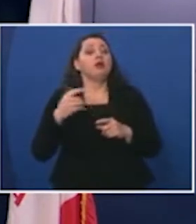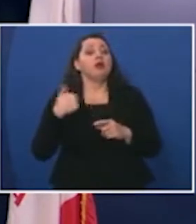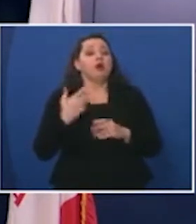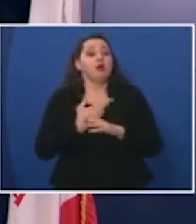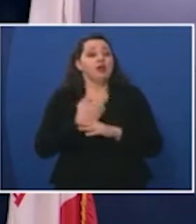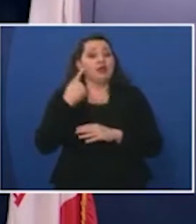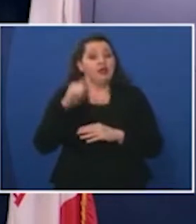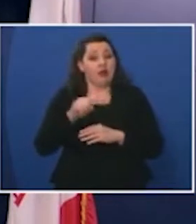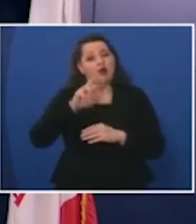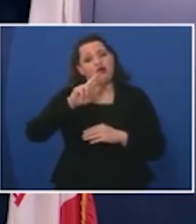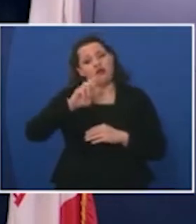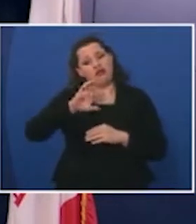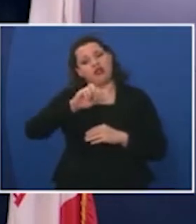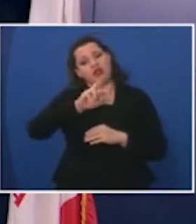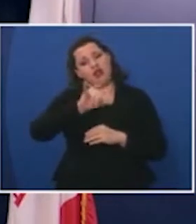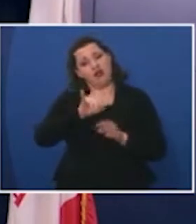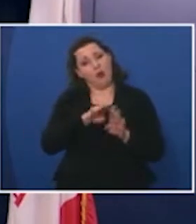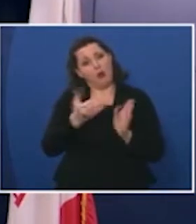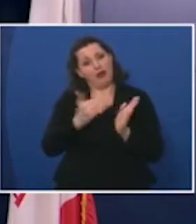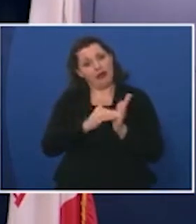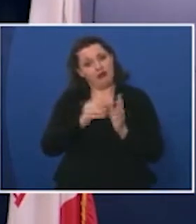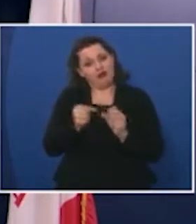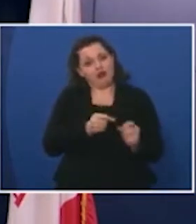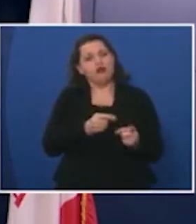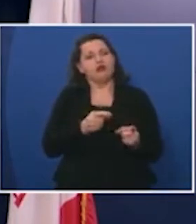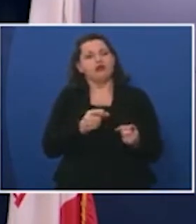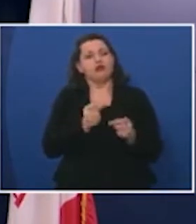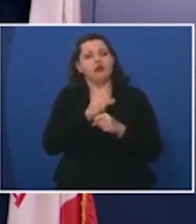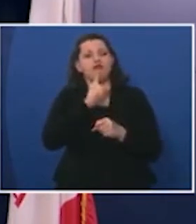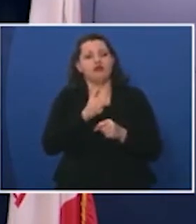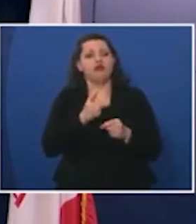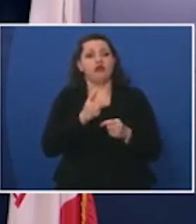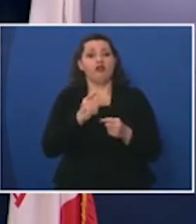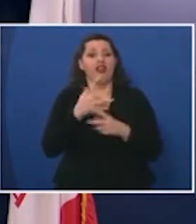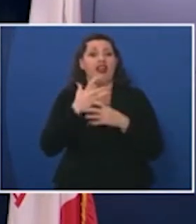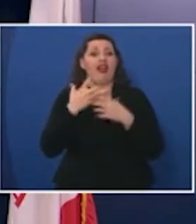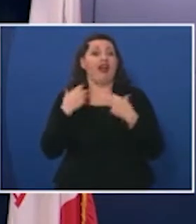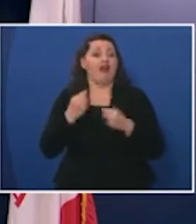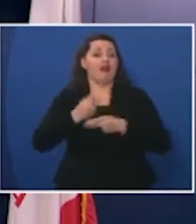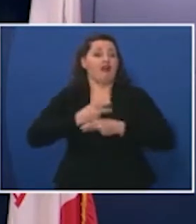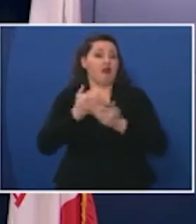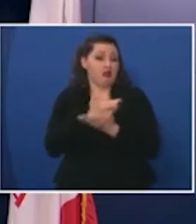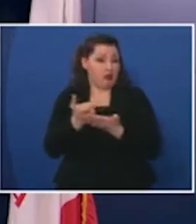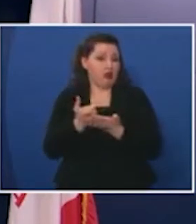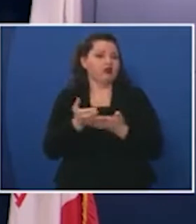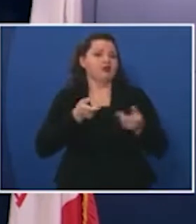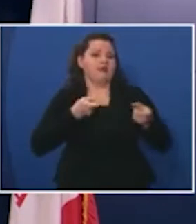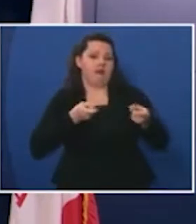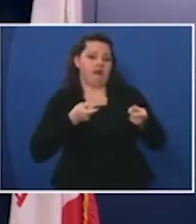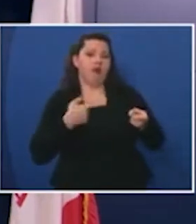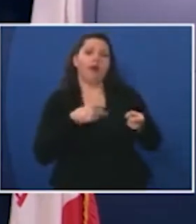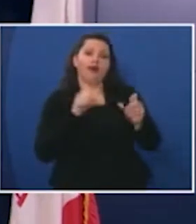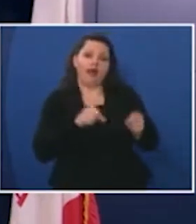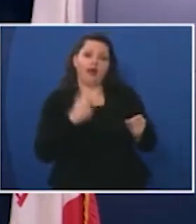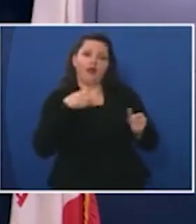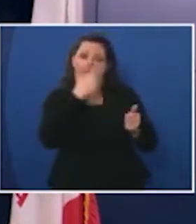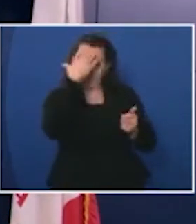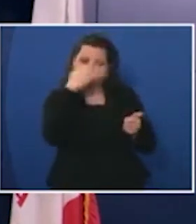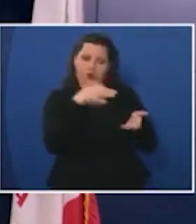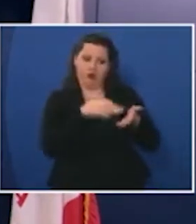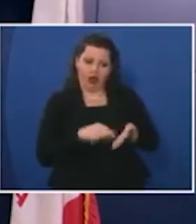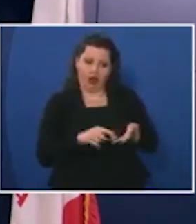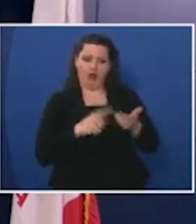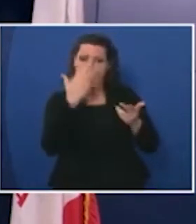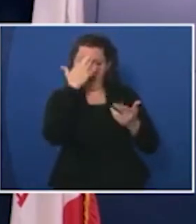and the reopen strategy is to make sure that we can continue to manage our health care resources and we're able to do that so we are increasing